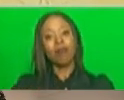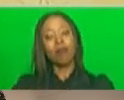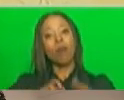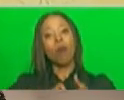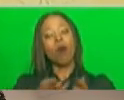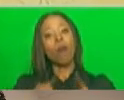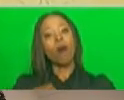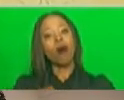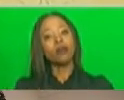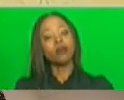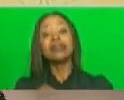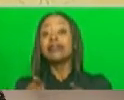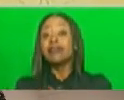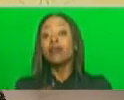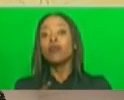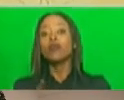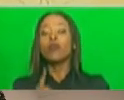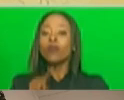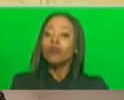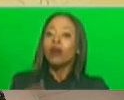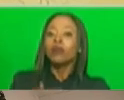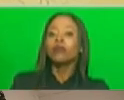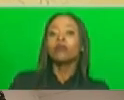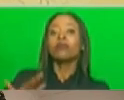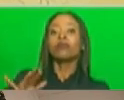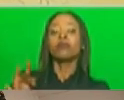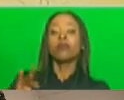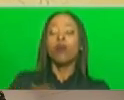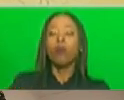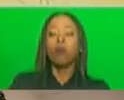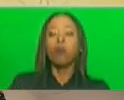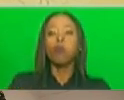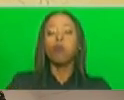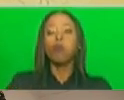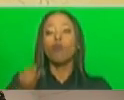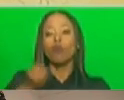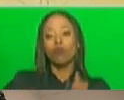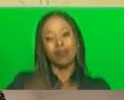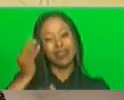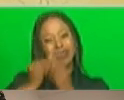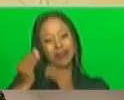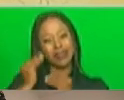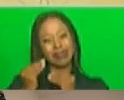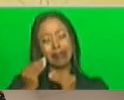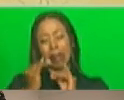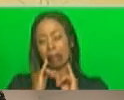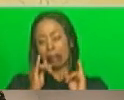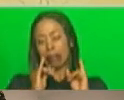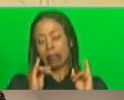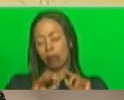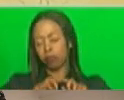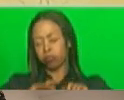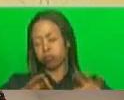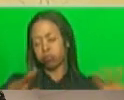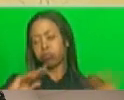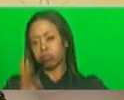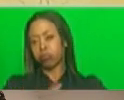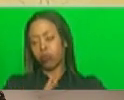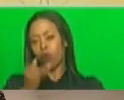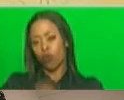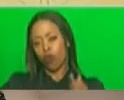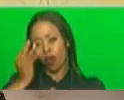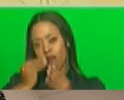we also need to prevent the spread of misinformation which has been prevalent the